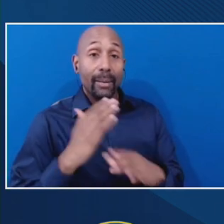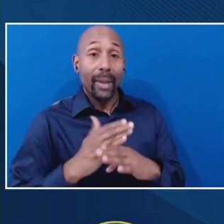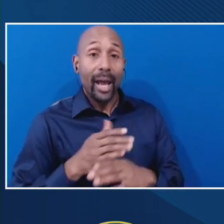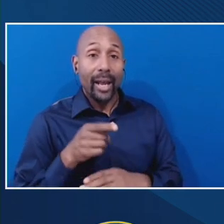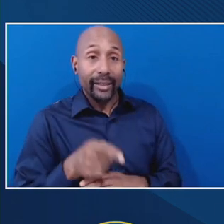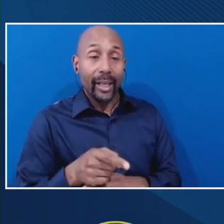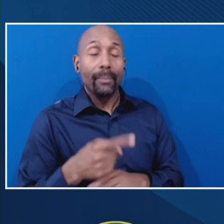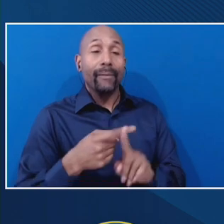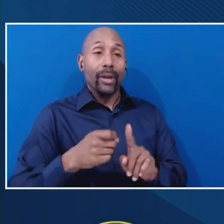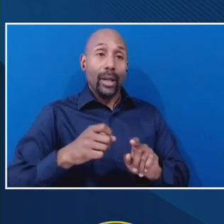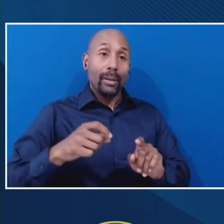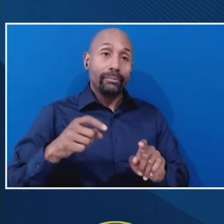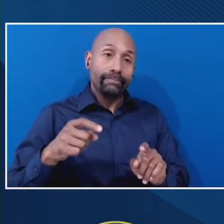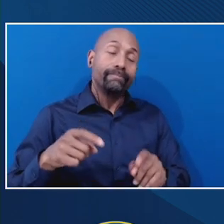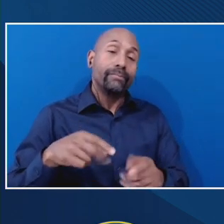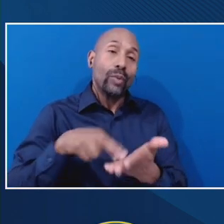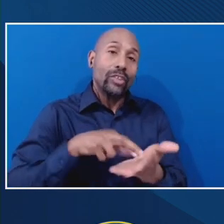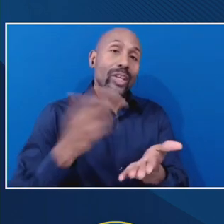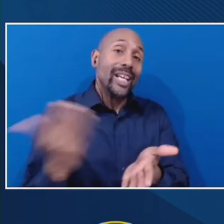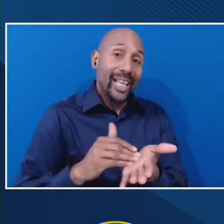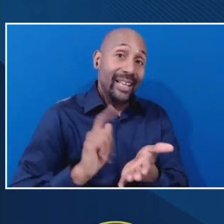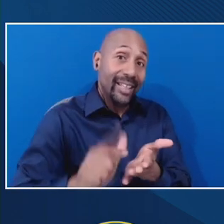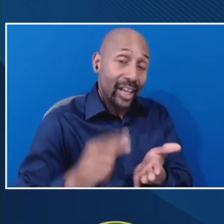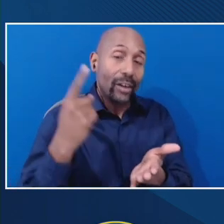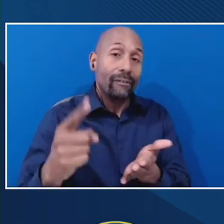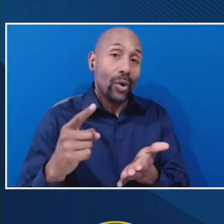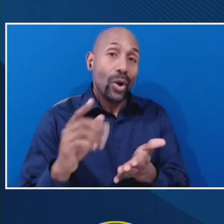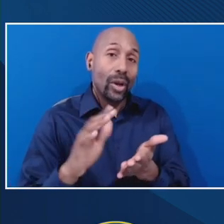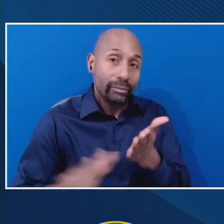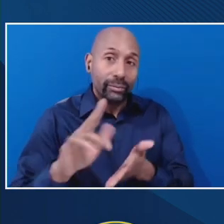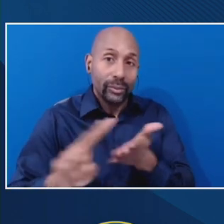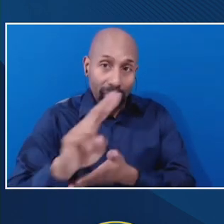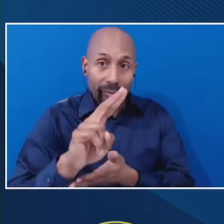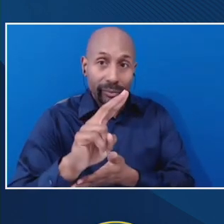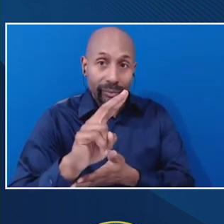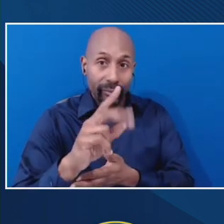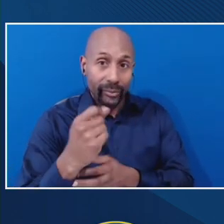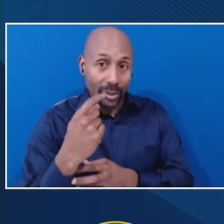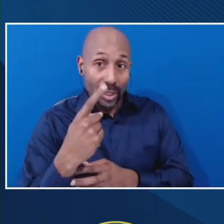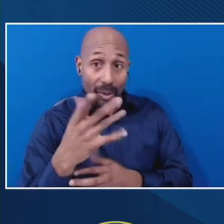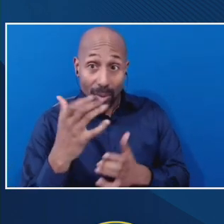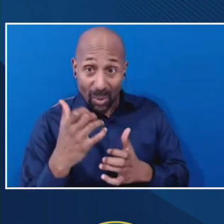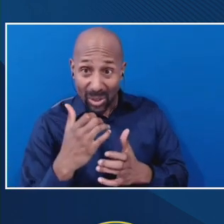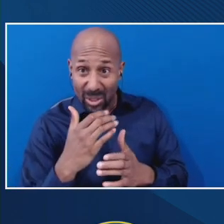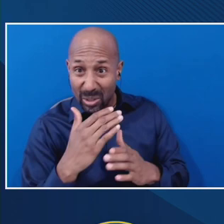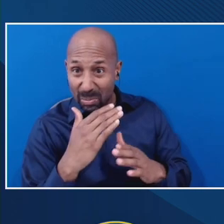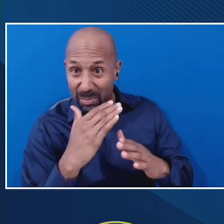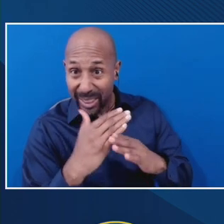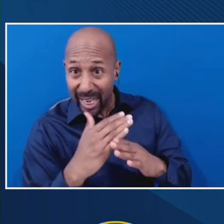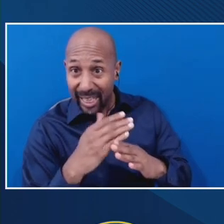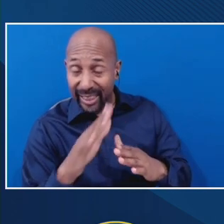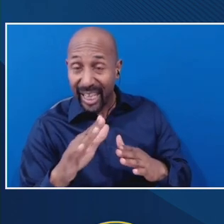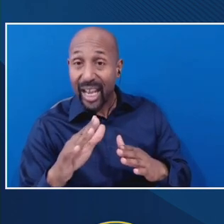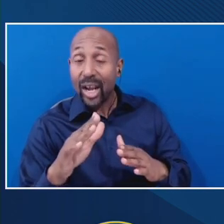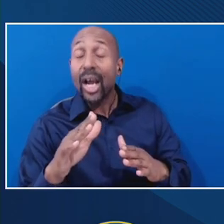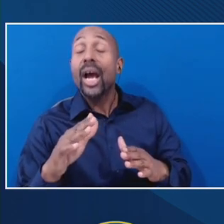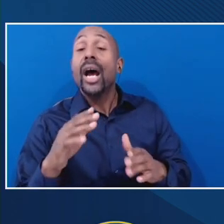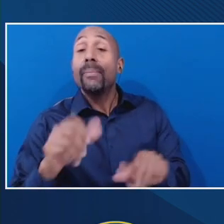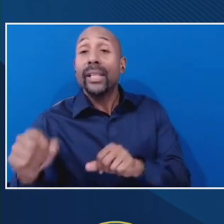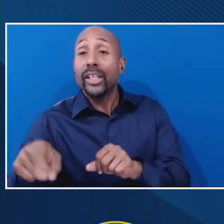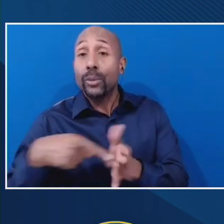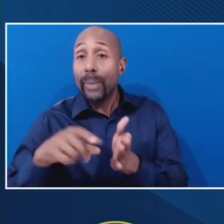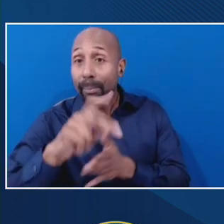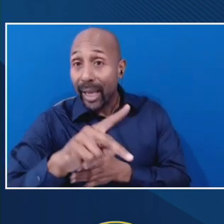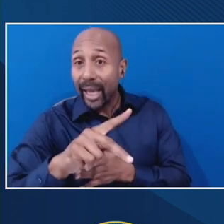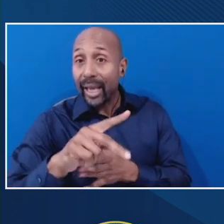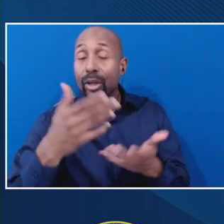understand the need to protect the lifetime eligibility of students for Pell. I understand the need to make sure they're not unnecessarily burdened